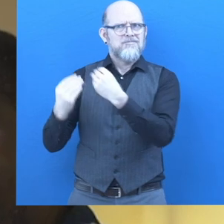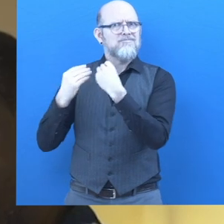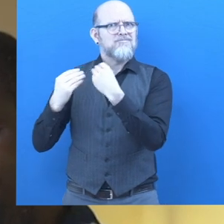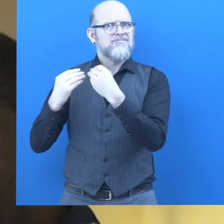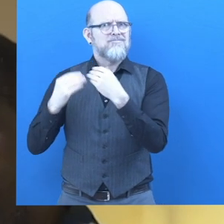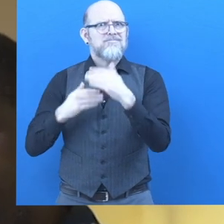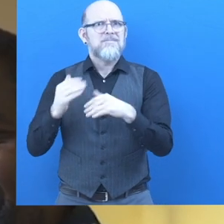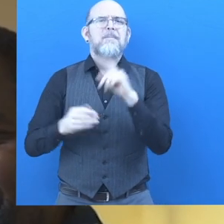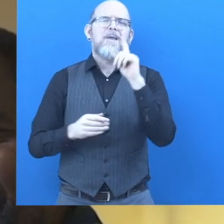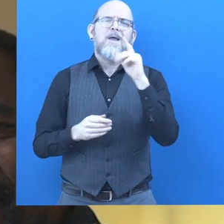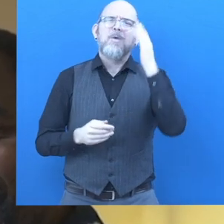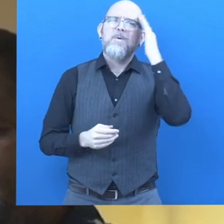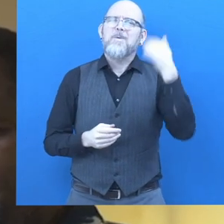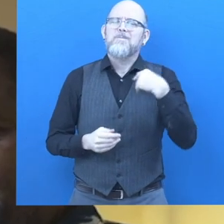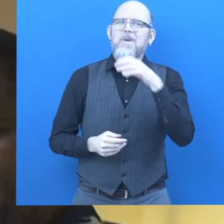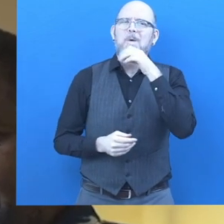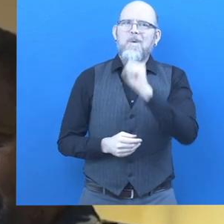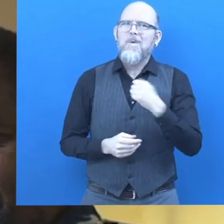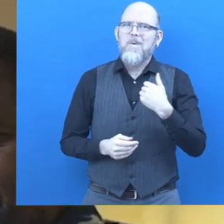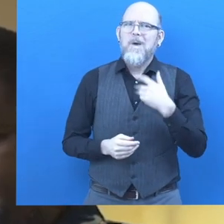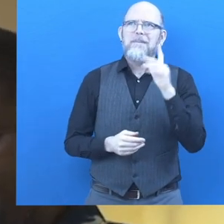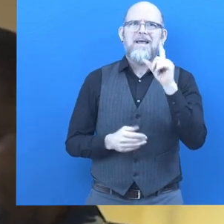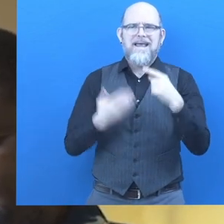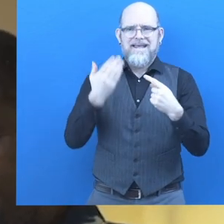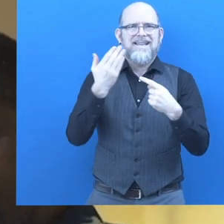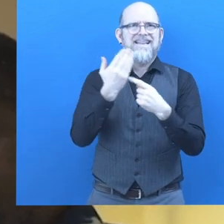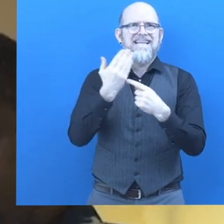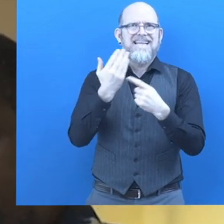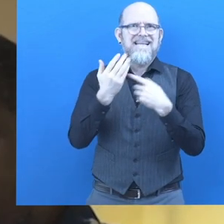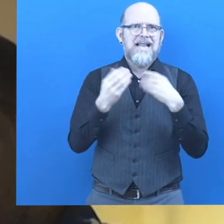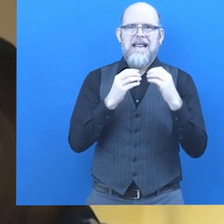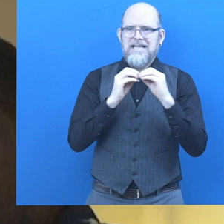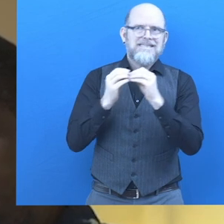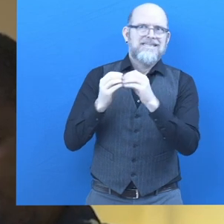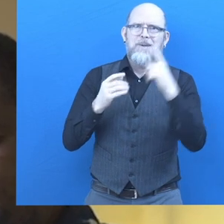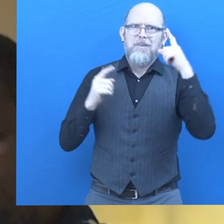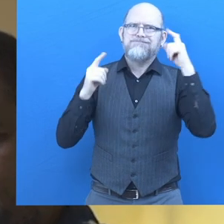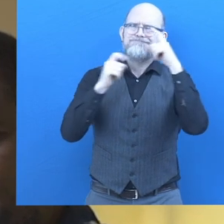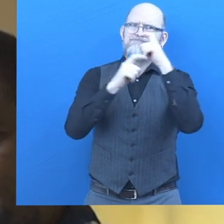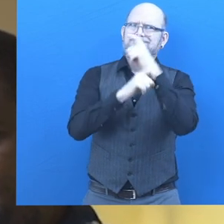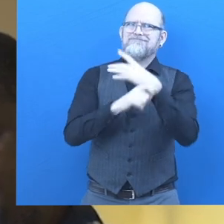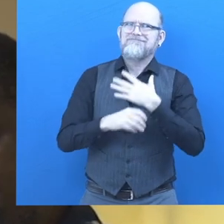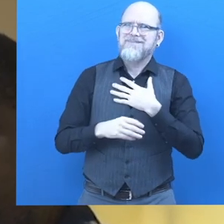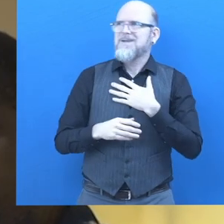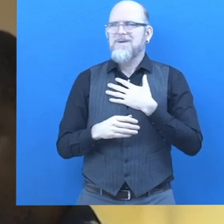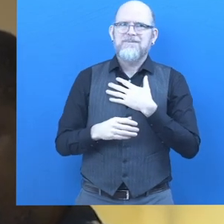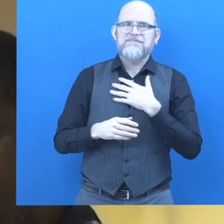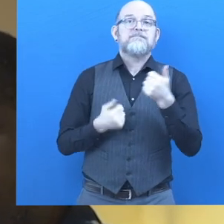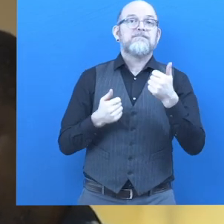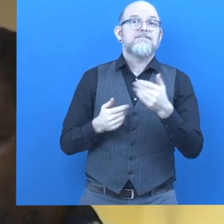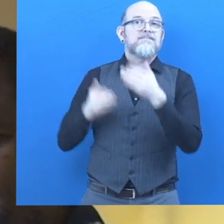am older. I'm not all that young. But, you know, and the technical stuff seemed to be quite difficult for me. But